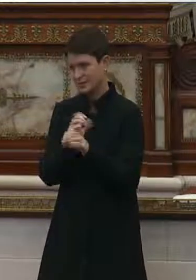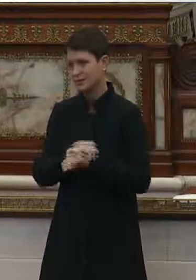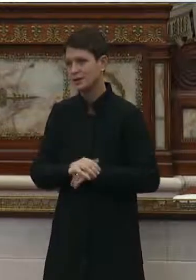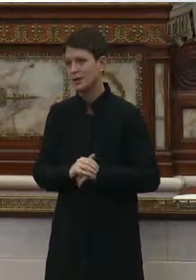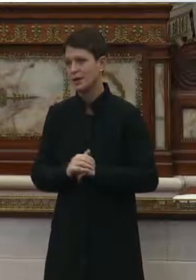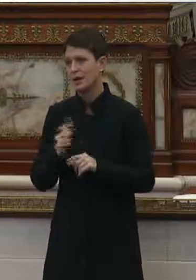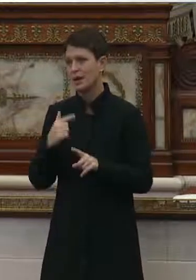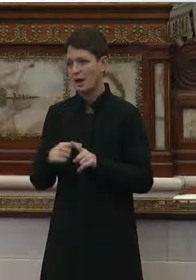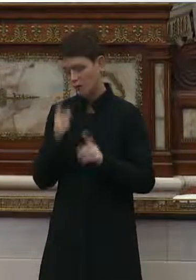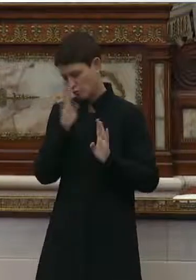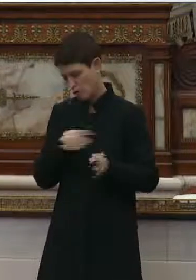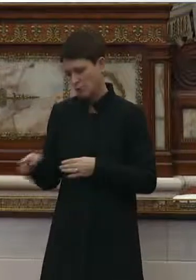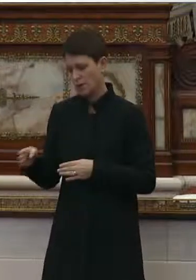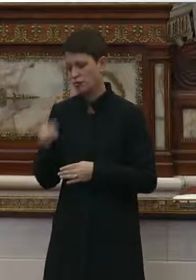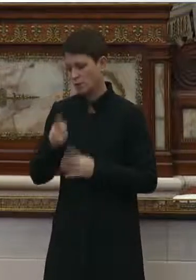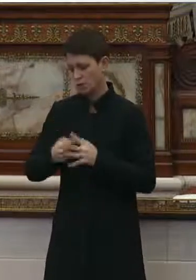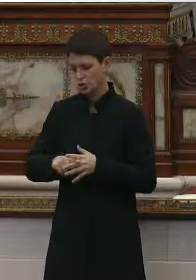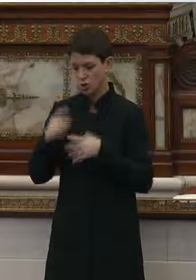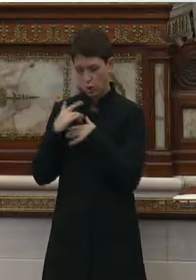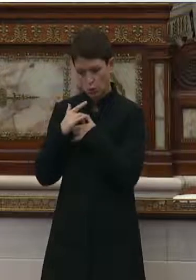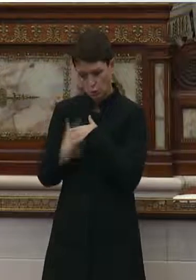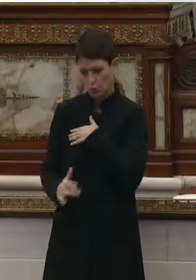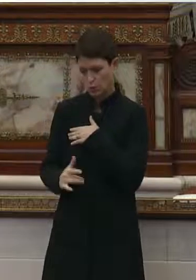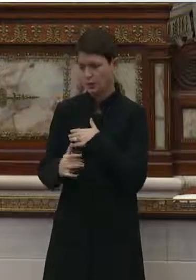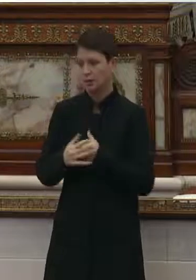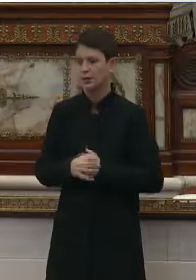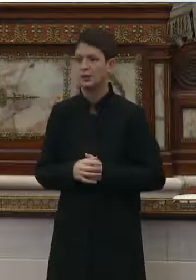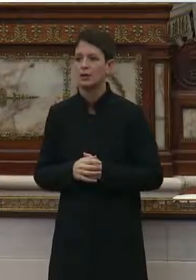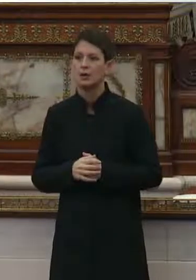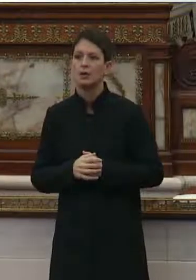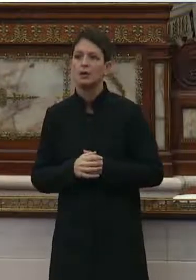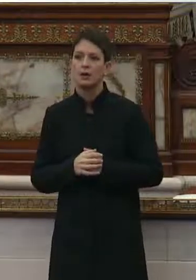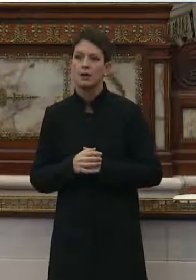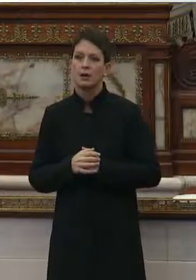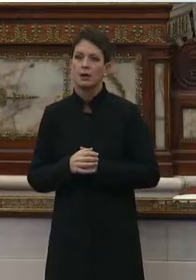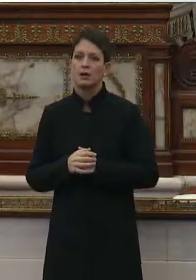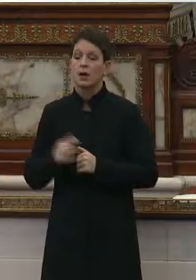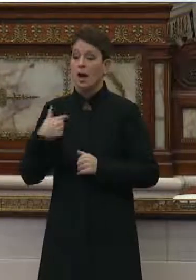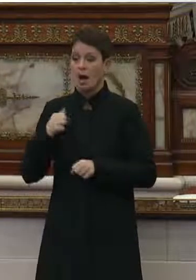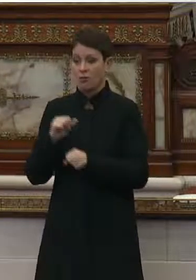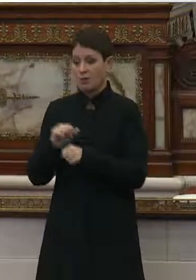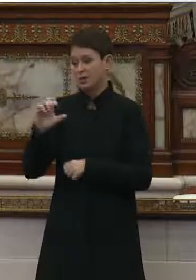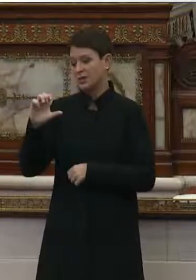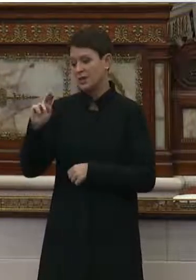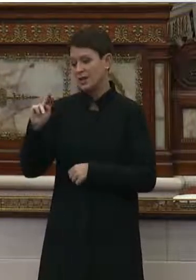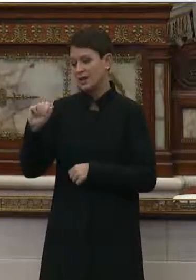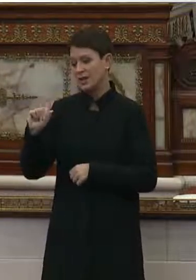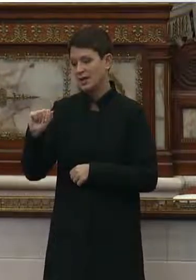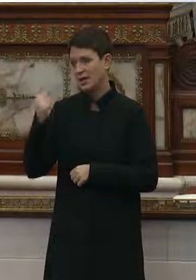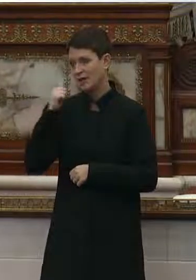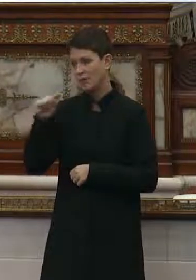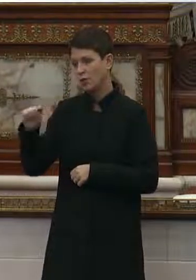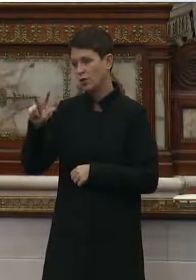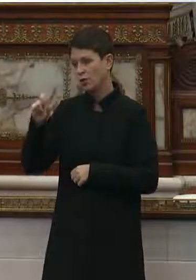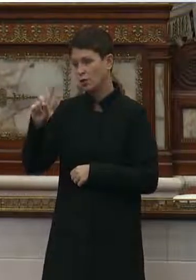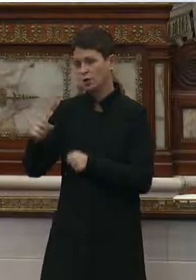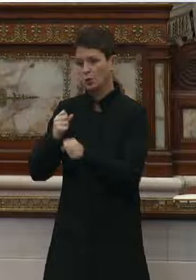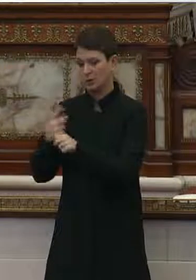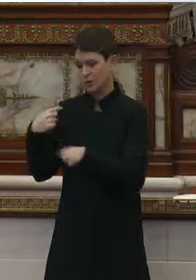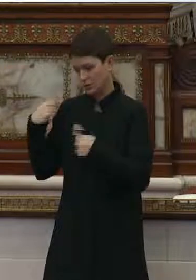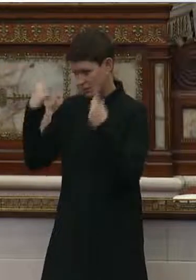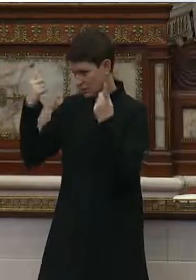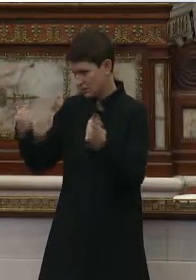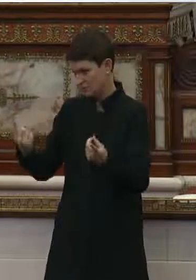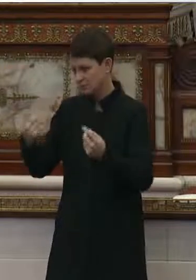preparation must start early. I have worked as a CNA for 31 years.